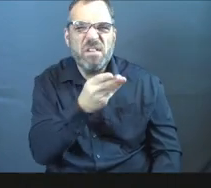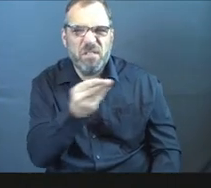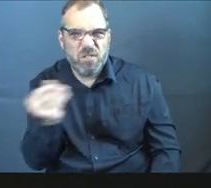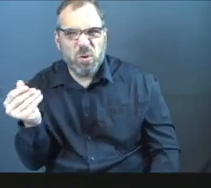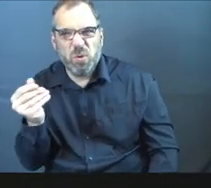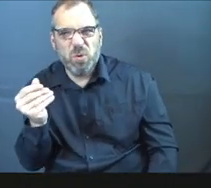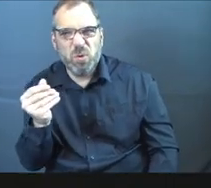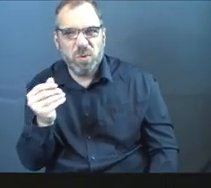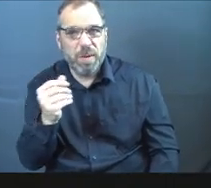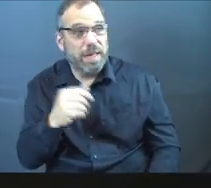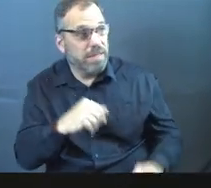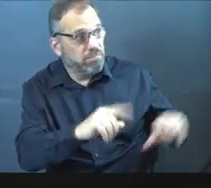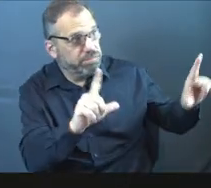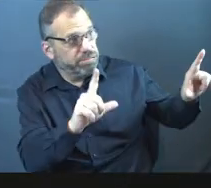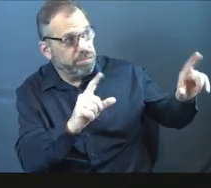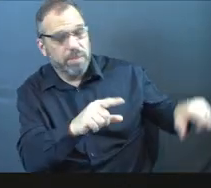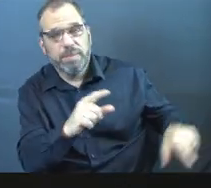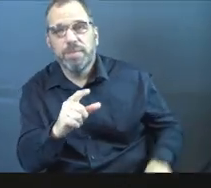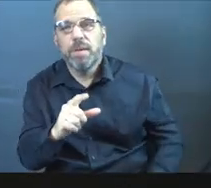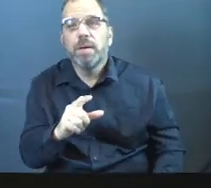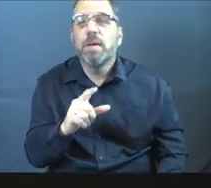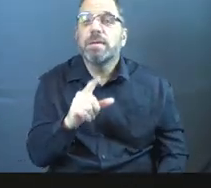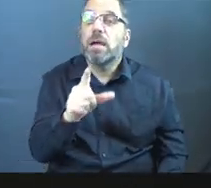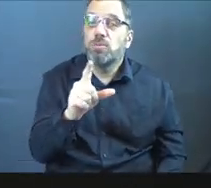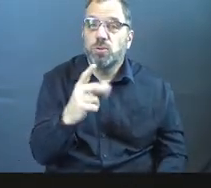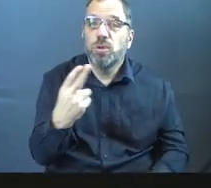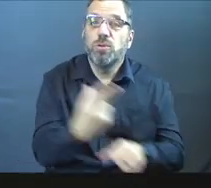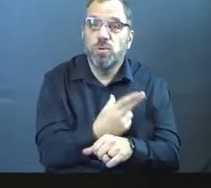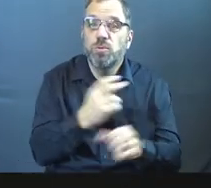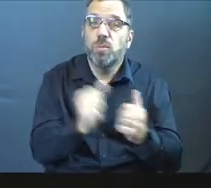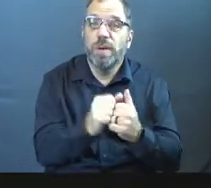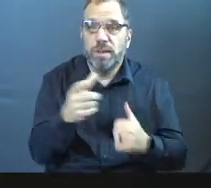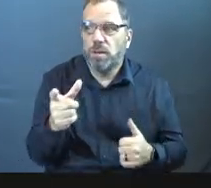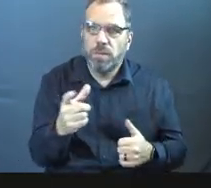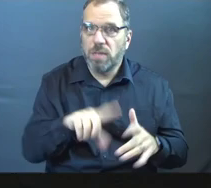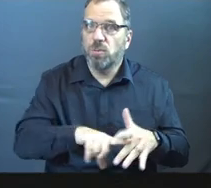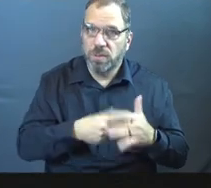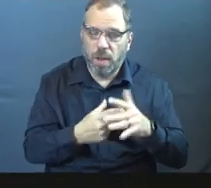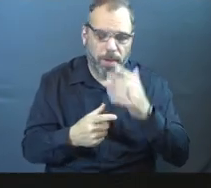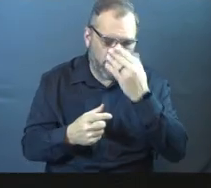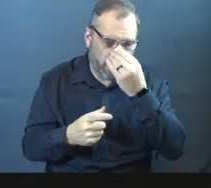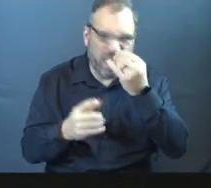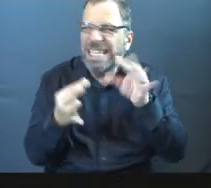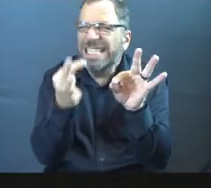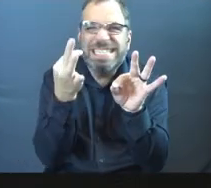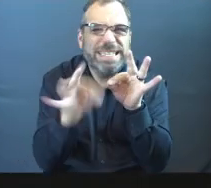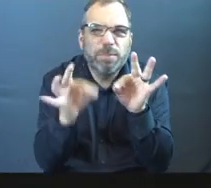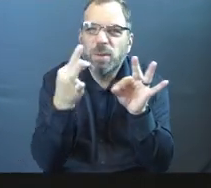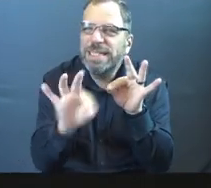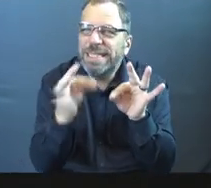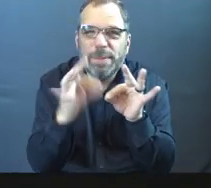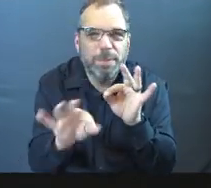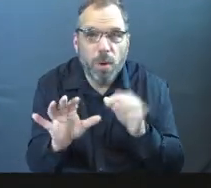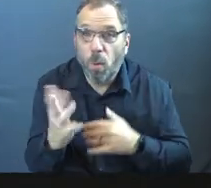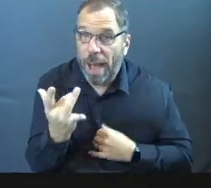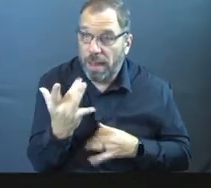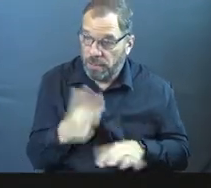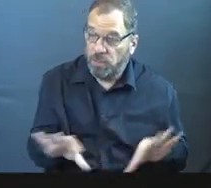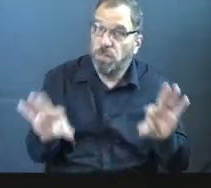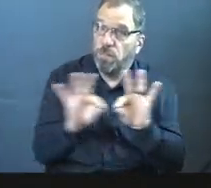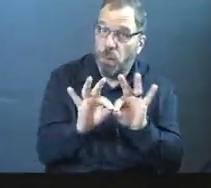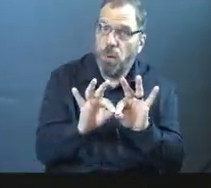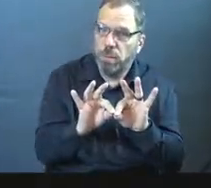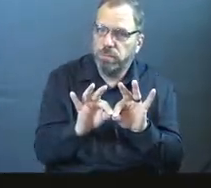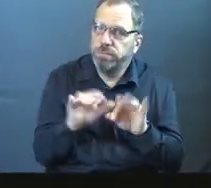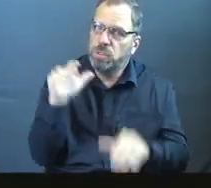things, and we're gonna have them up here on the screen, a few things that you can take with you just as we jump into this. Real simple steps, guys, because it's important.